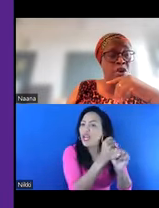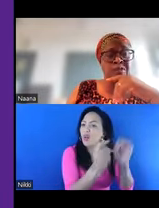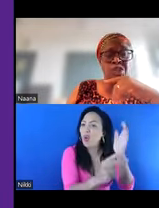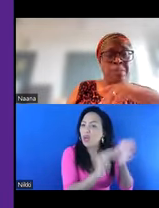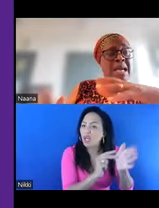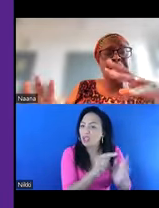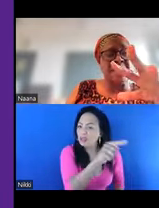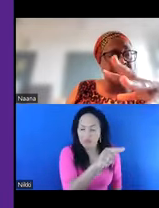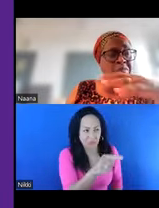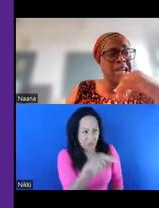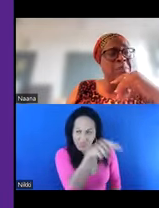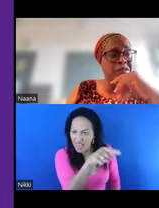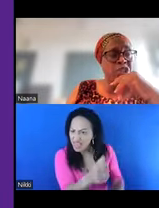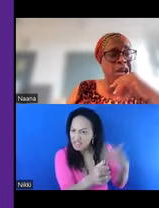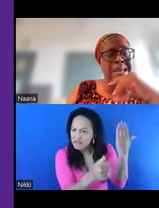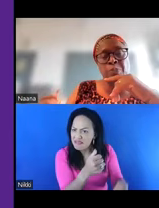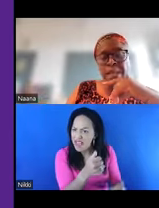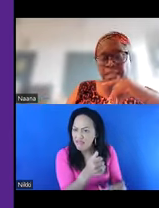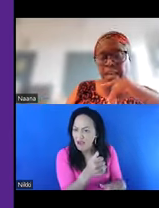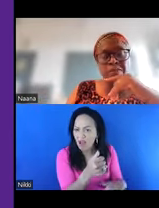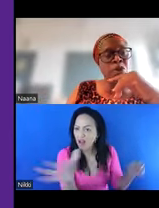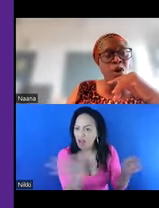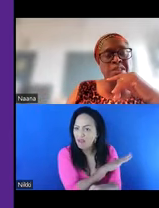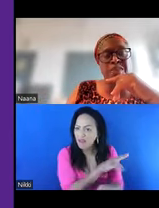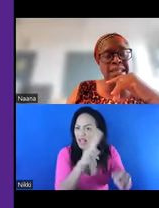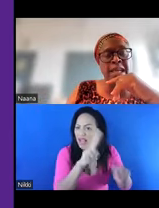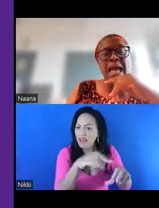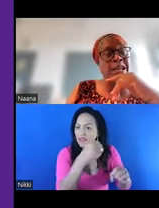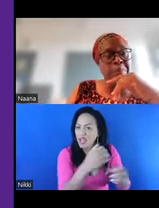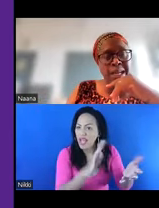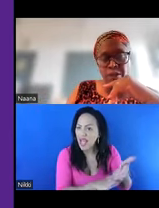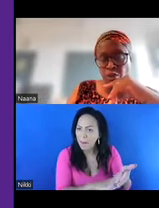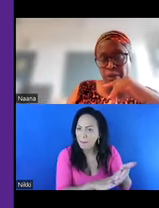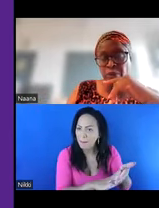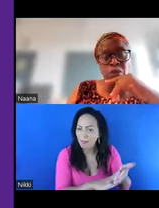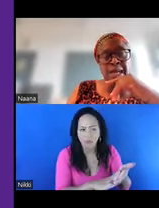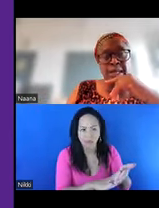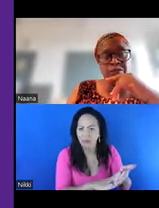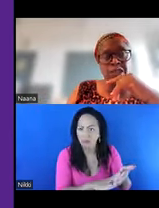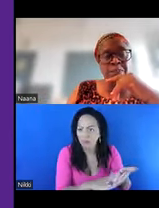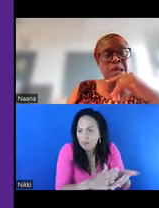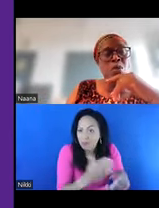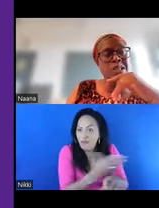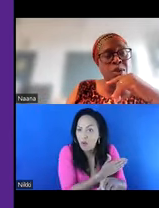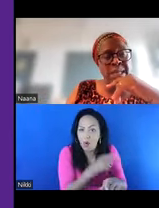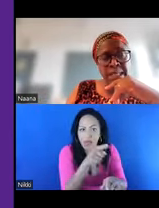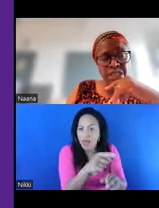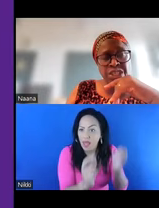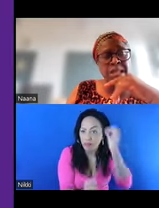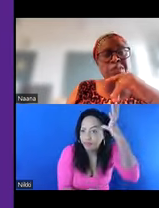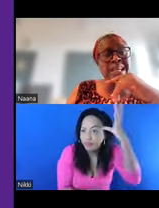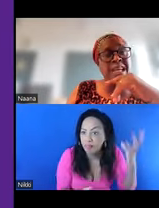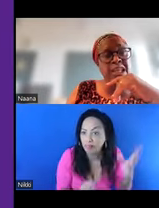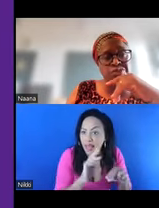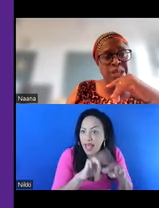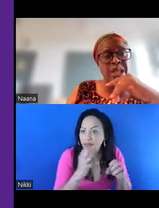used to work on FGM suddenly become FGM experts and are giving all the funding and millions to be able to tackle FGM. Whilst organizations